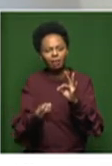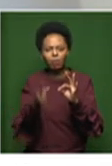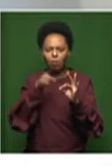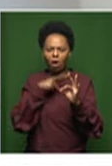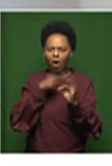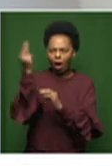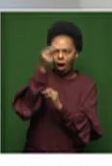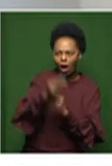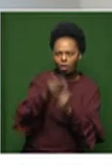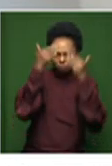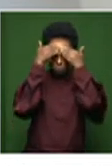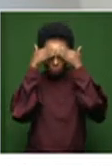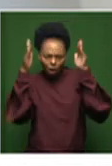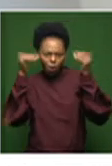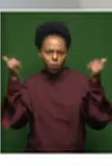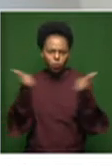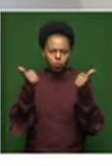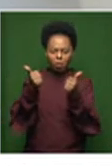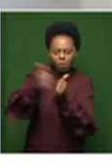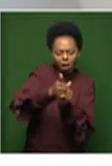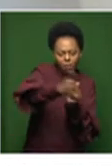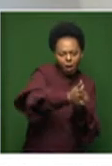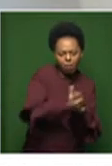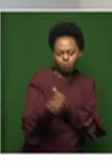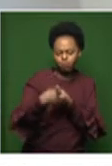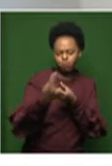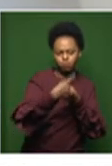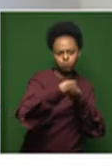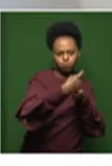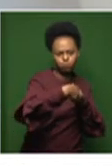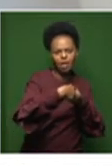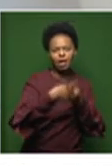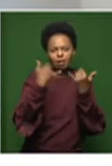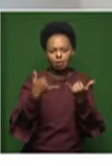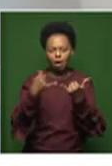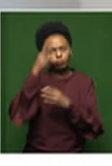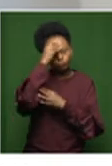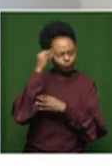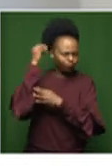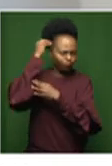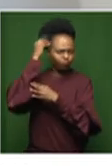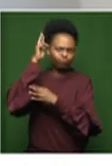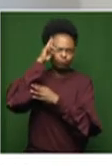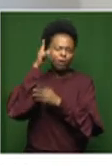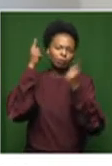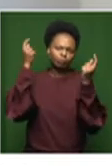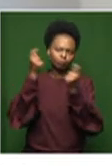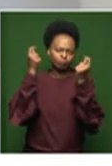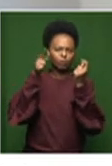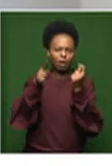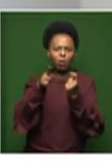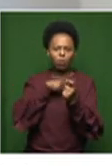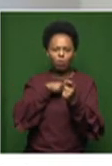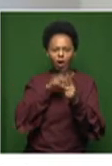industry partners willing to collaborate with us and we wanted to reflect that this year by reaching out to different partners